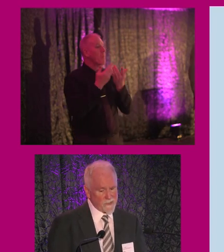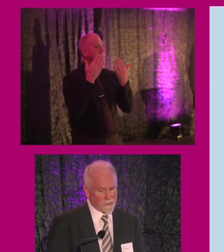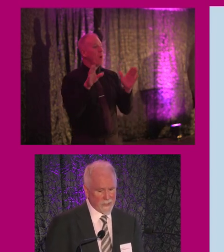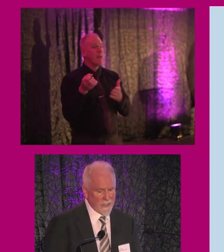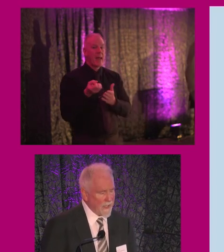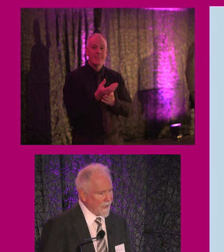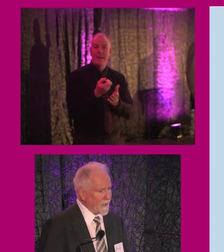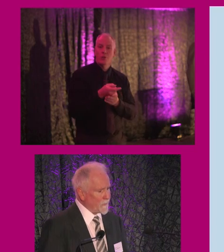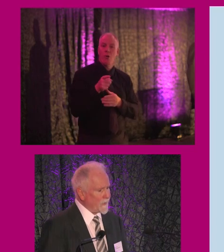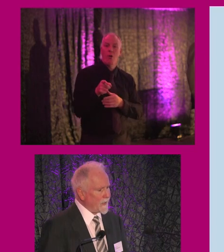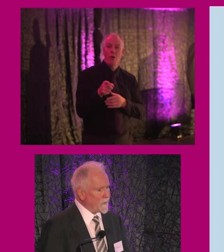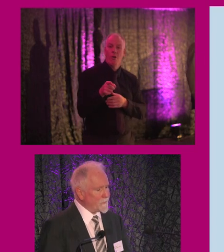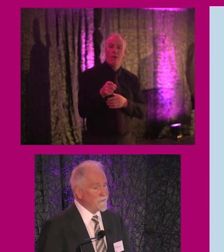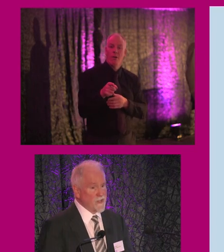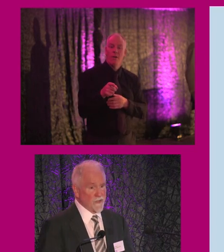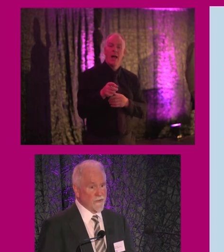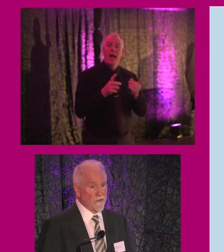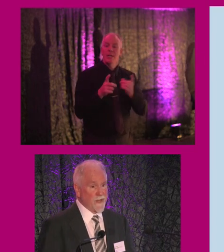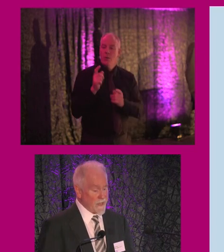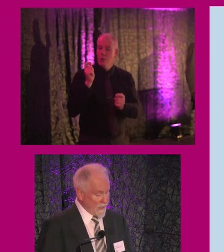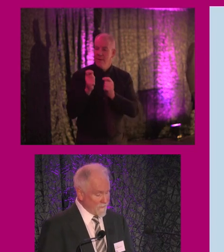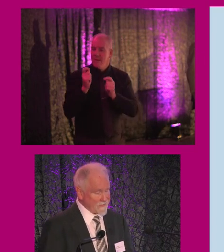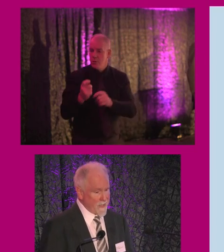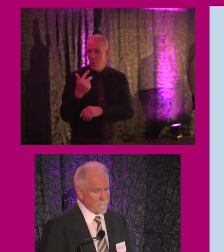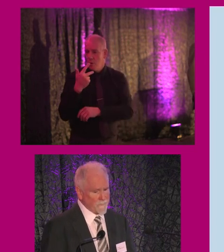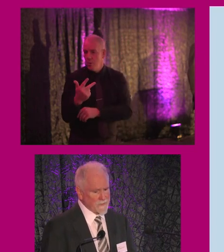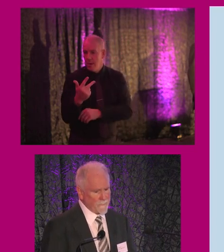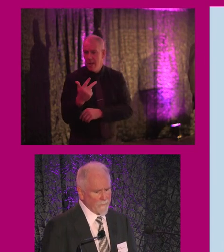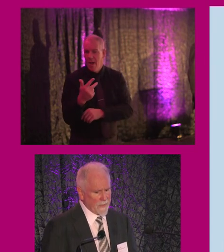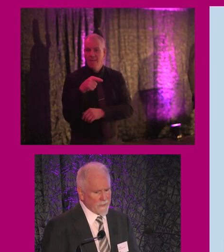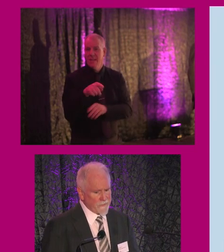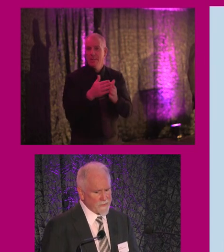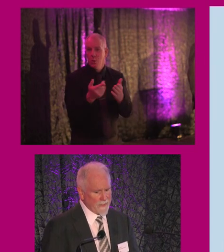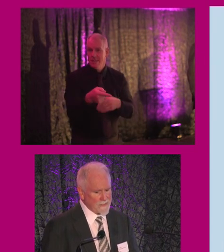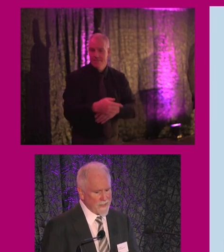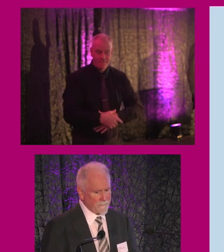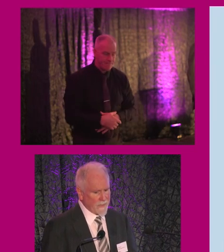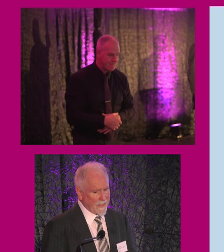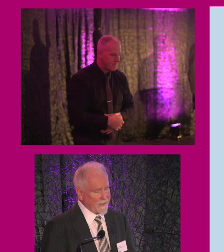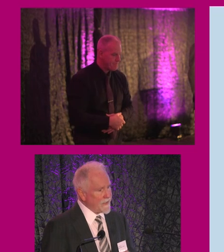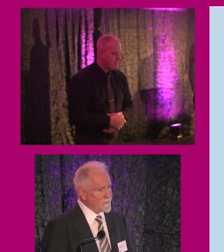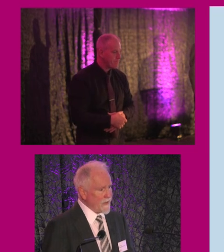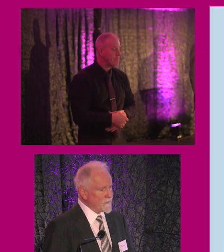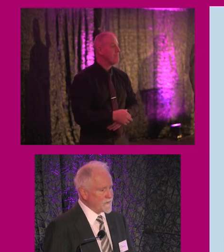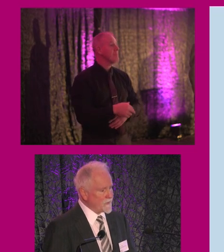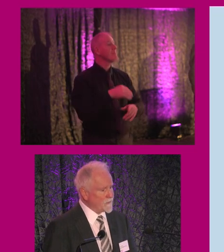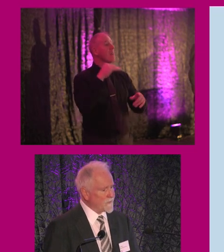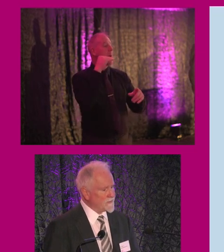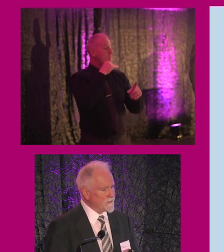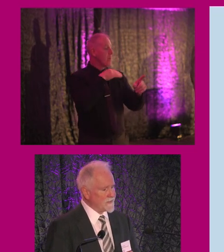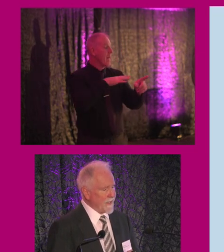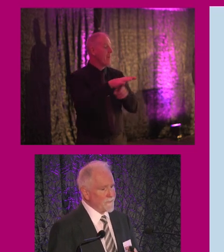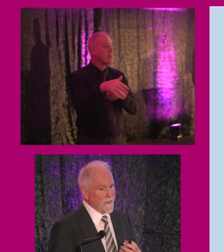Expenditure. And we're in revision three of same. So fundamentally key drivers for